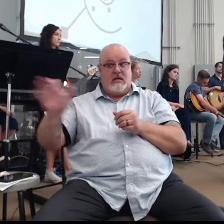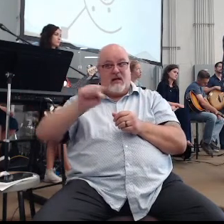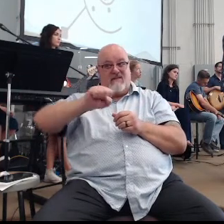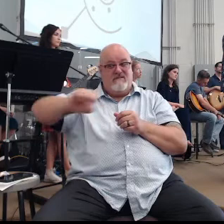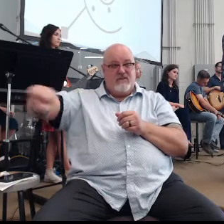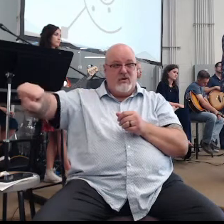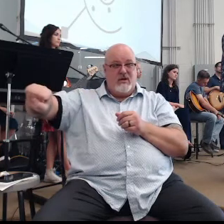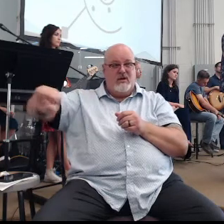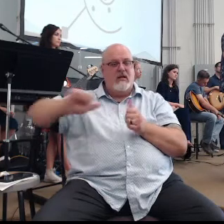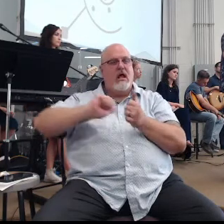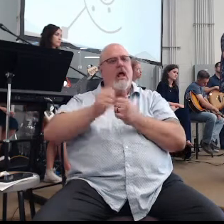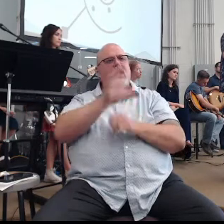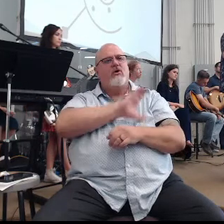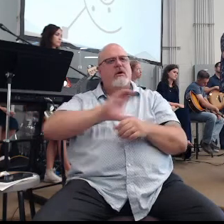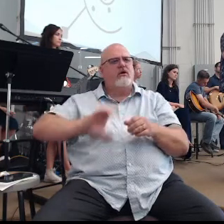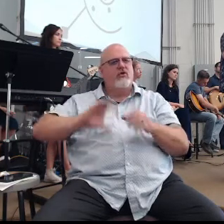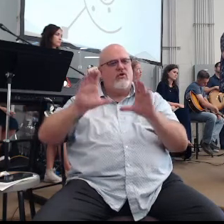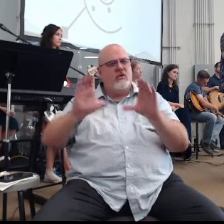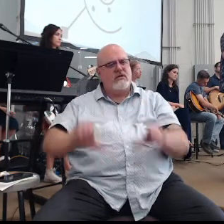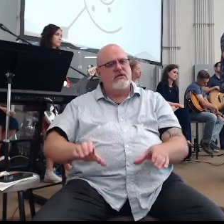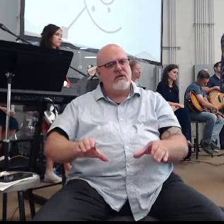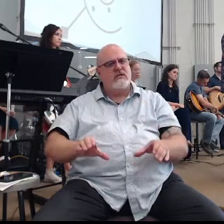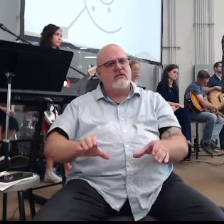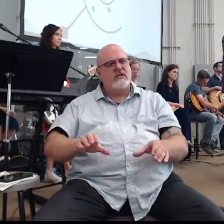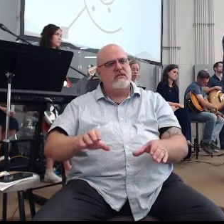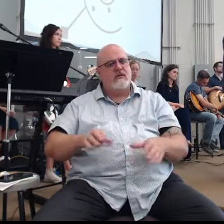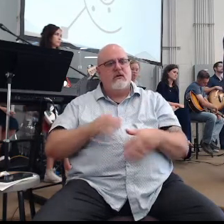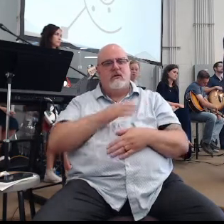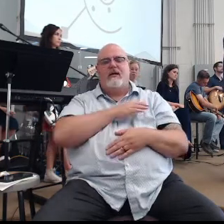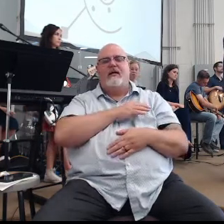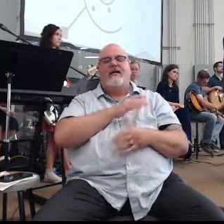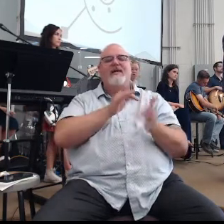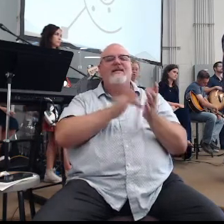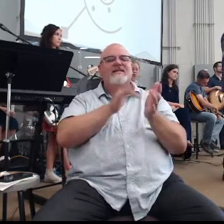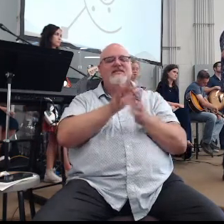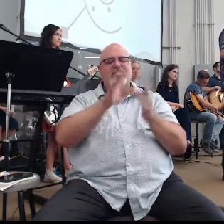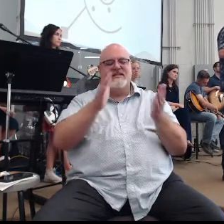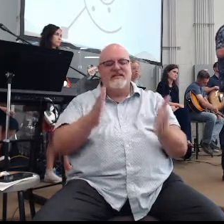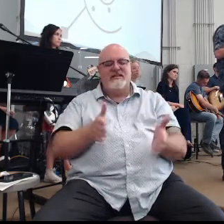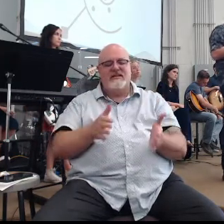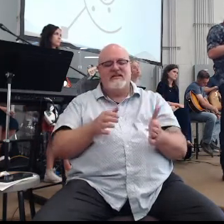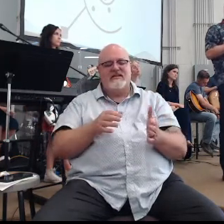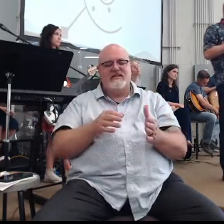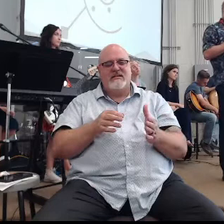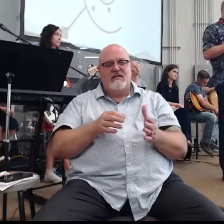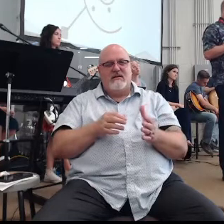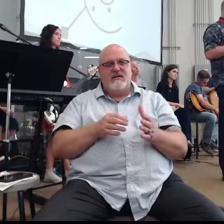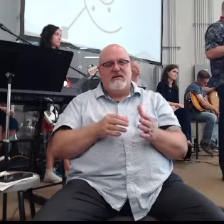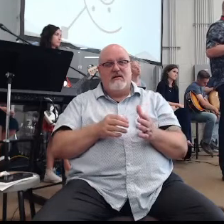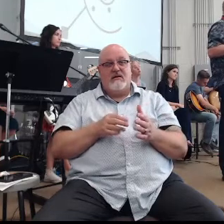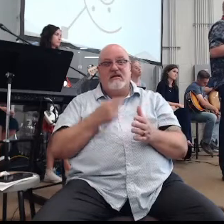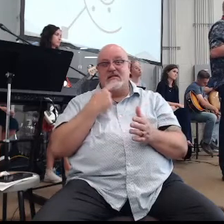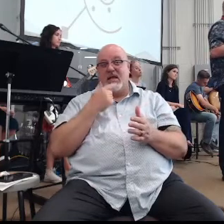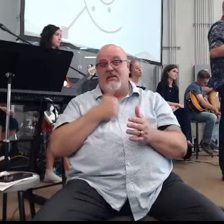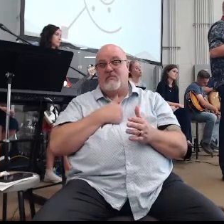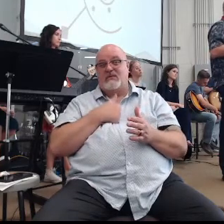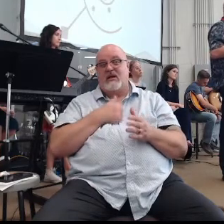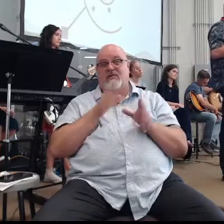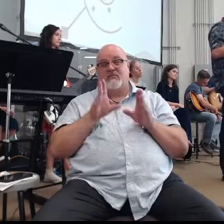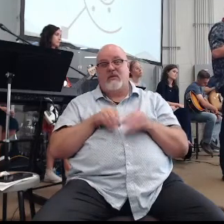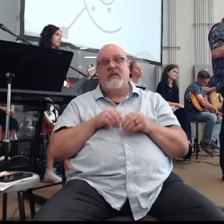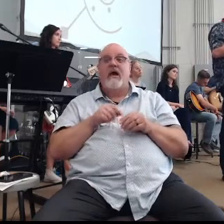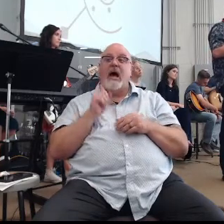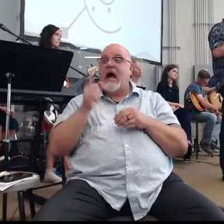How can Christians be deceived while in an eddy? Well, I'm in the water. I'm going to church. I called myself a Christian.